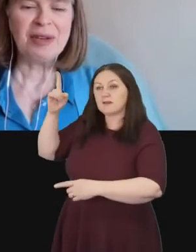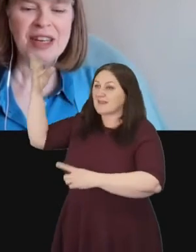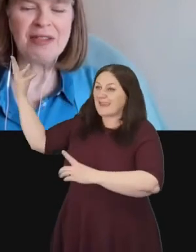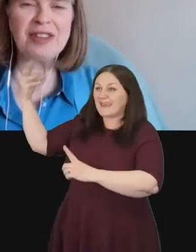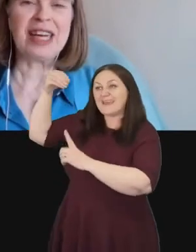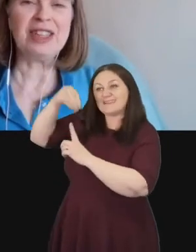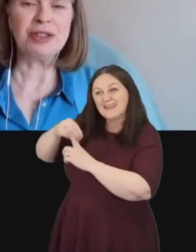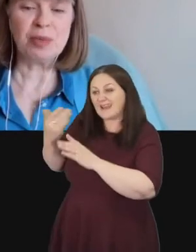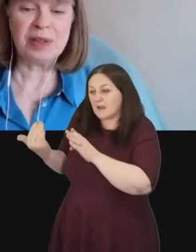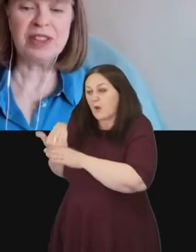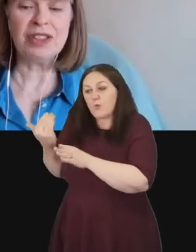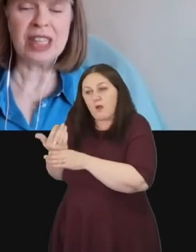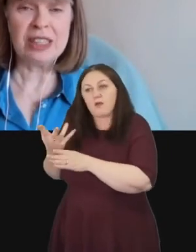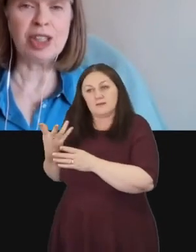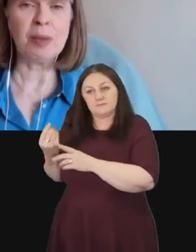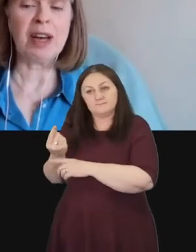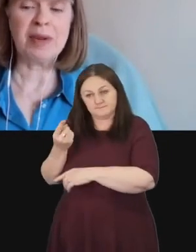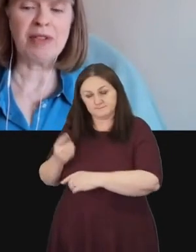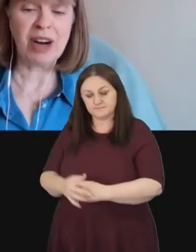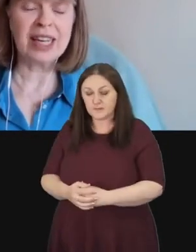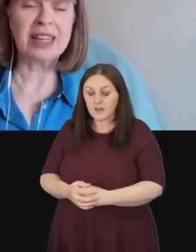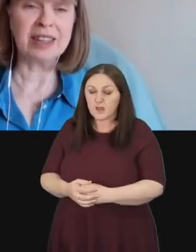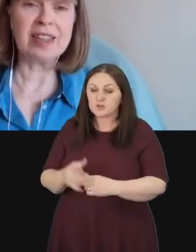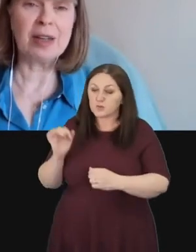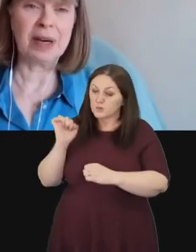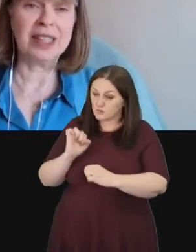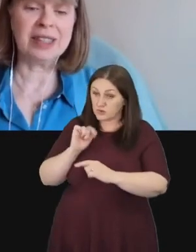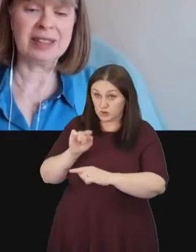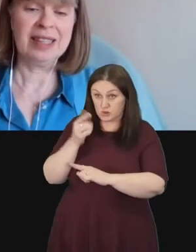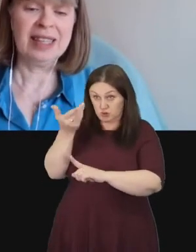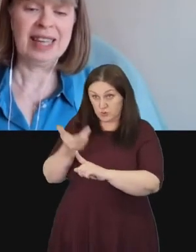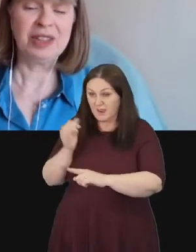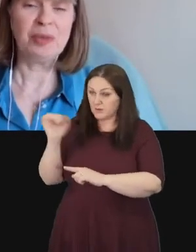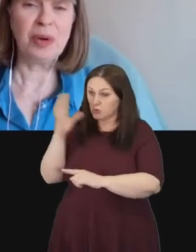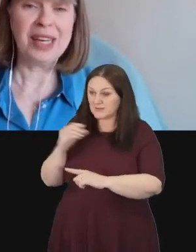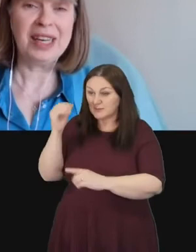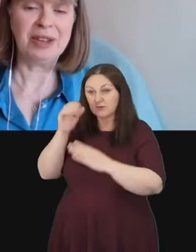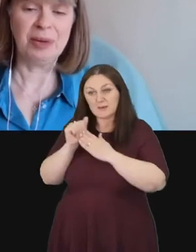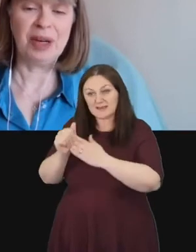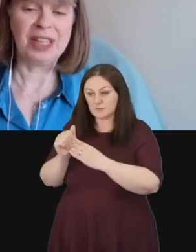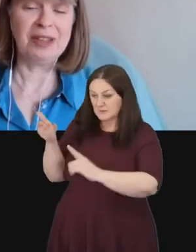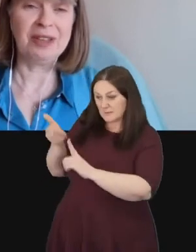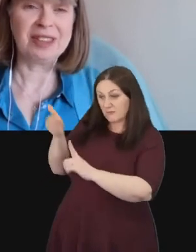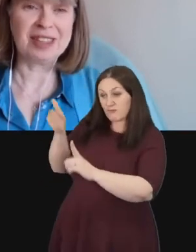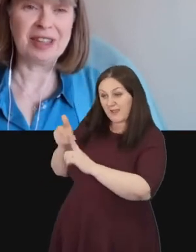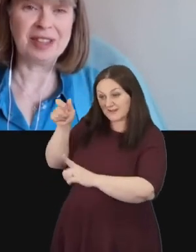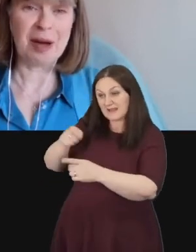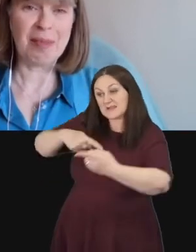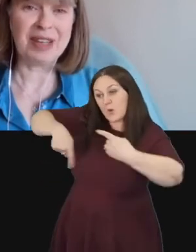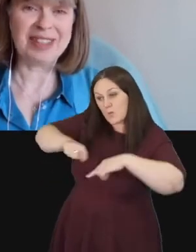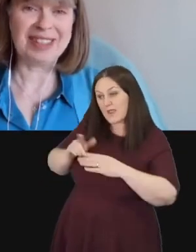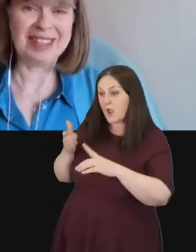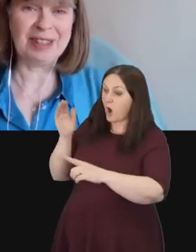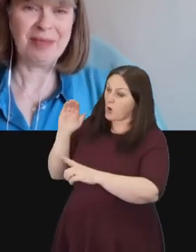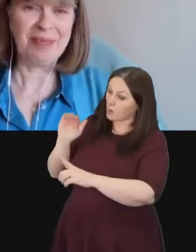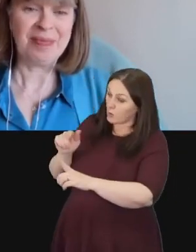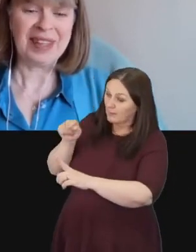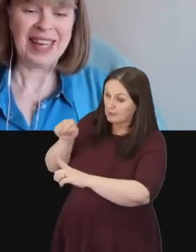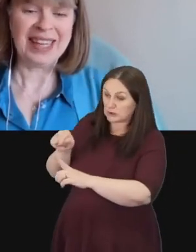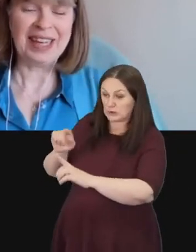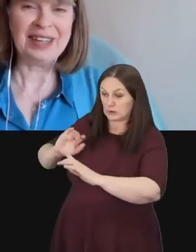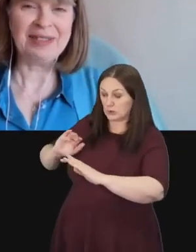Geoff your gifts and your spiritual leadership have been recognised among us and we are calling you to serve as our president